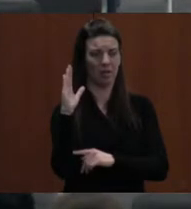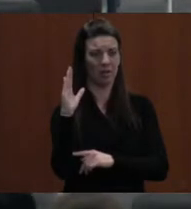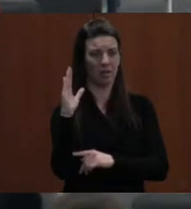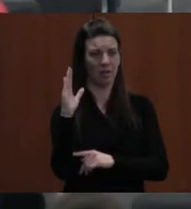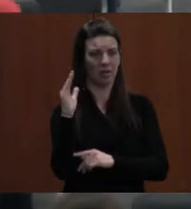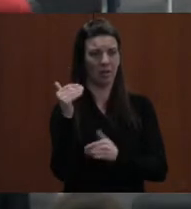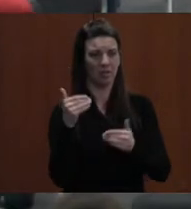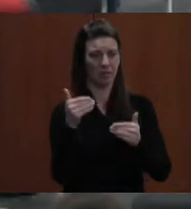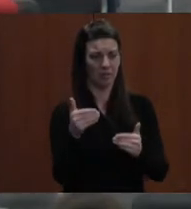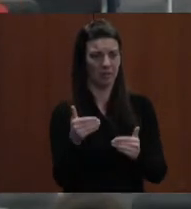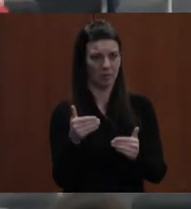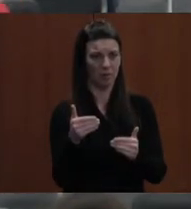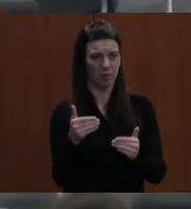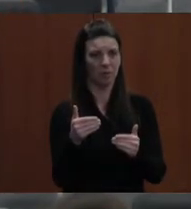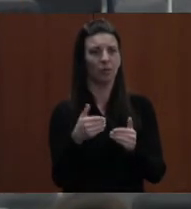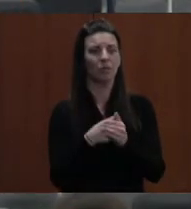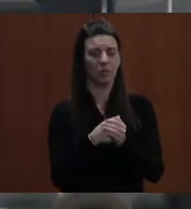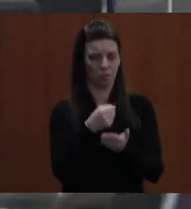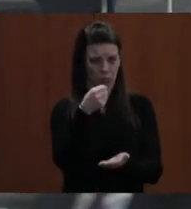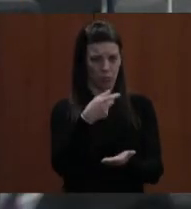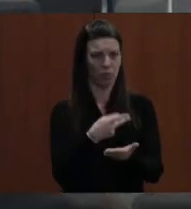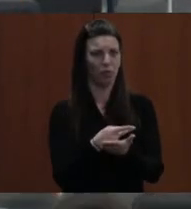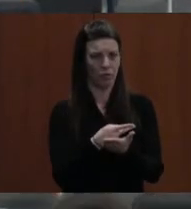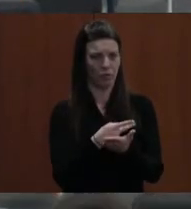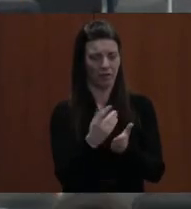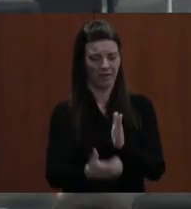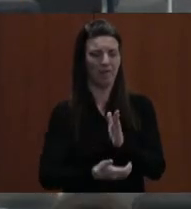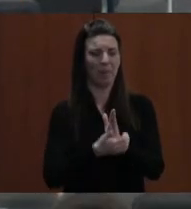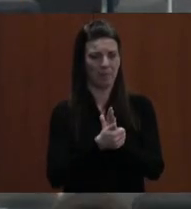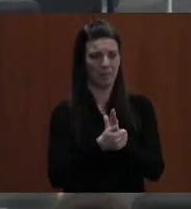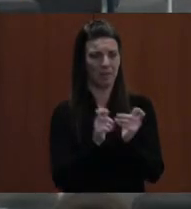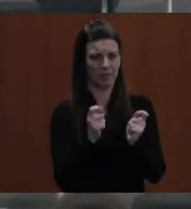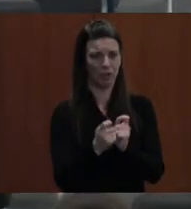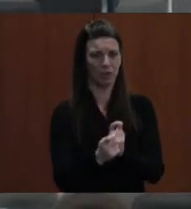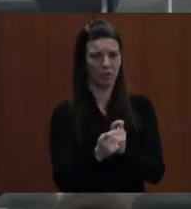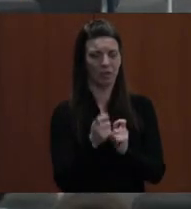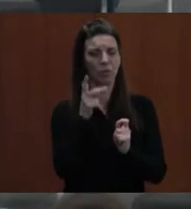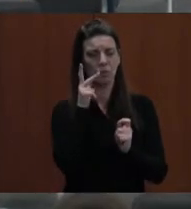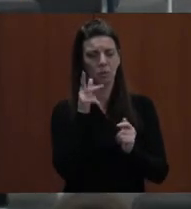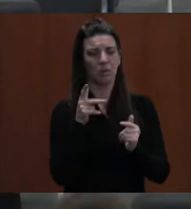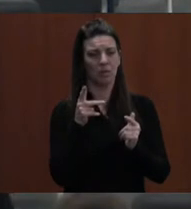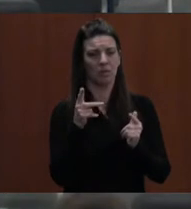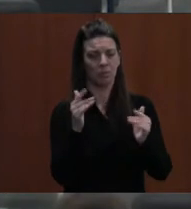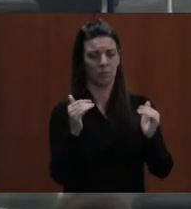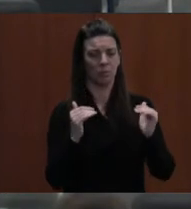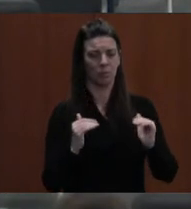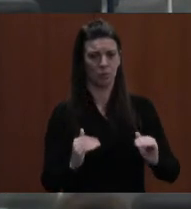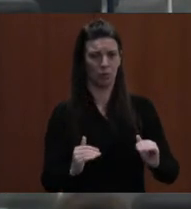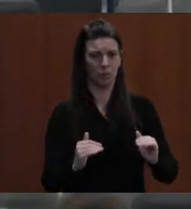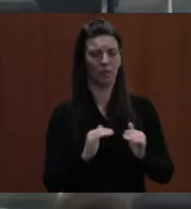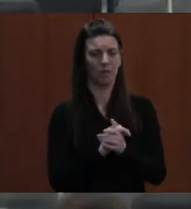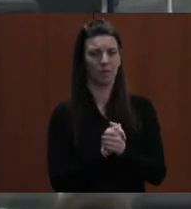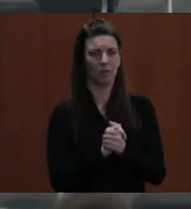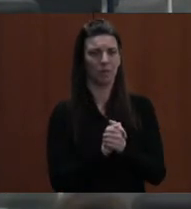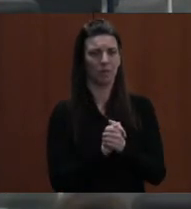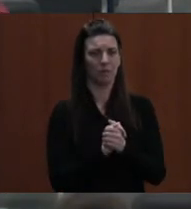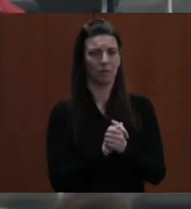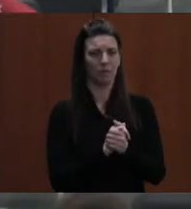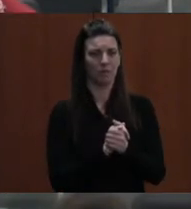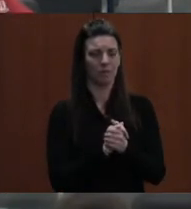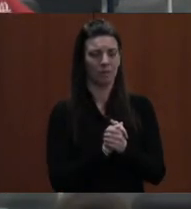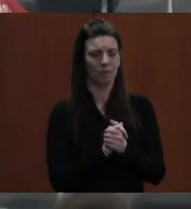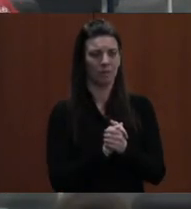Okay. We unanimous approval of the amendment. We'll move now to